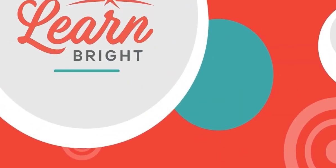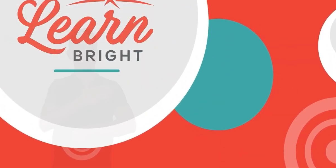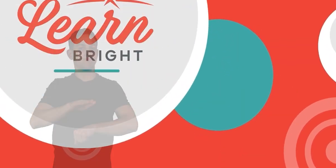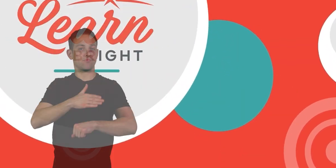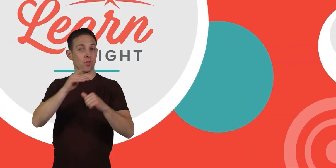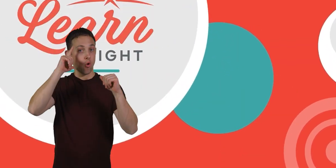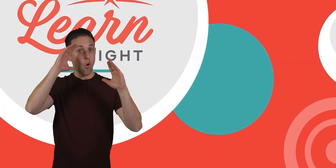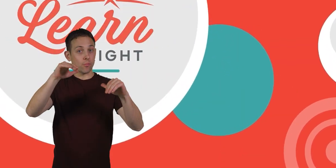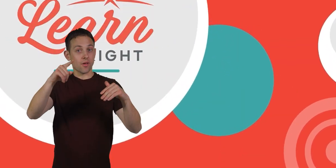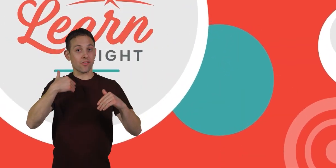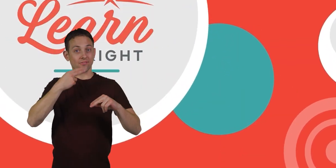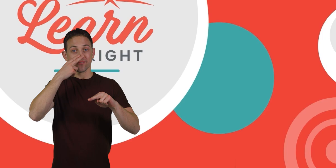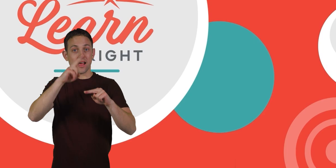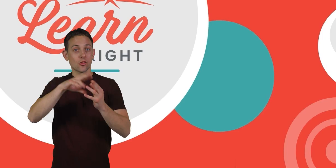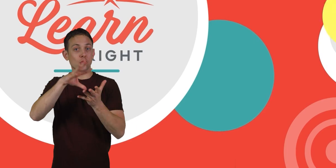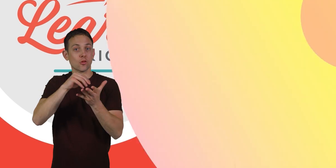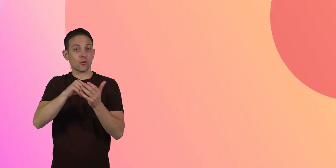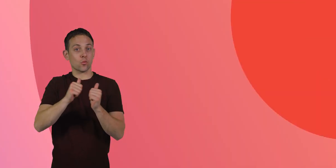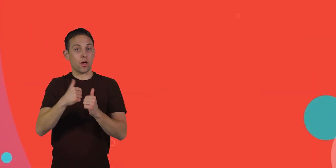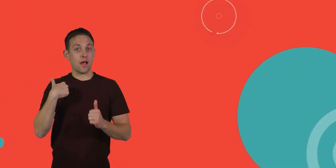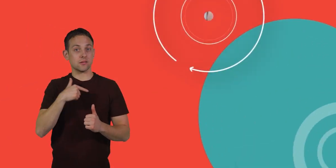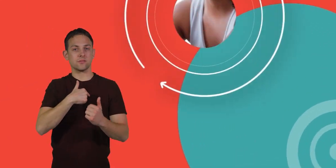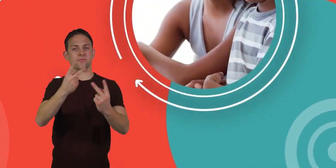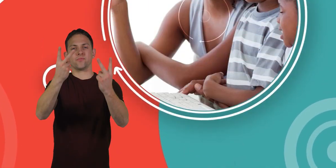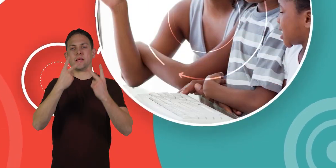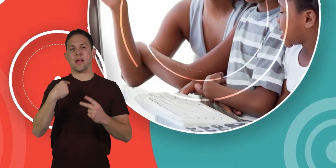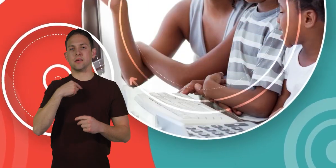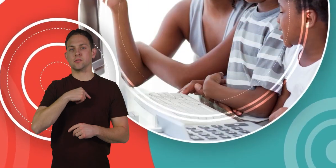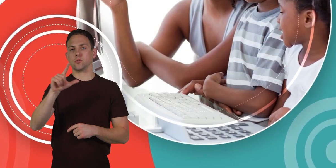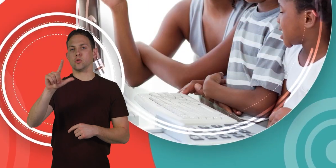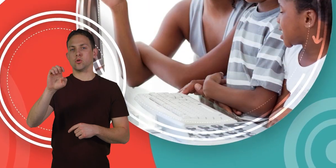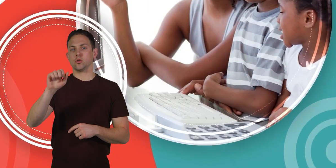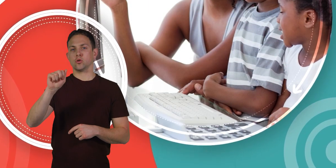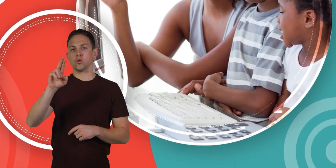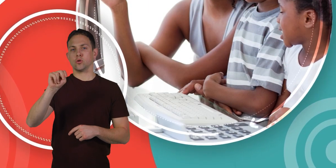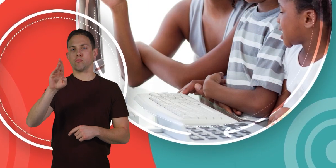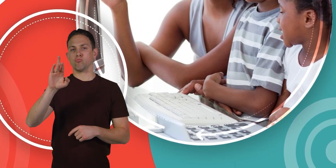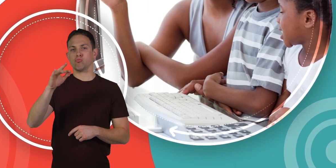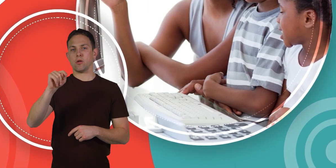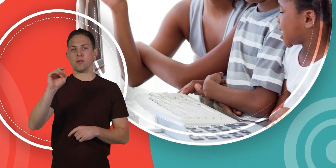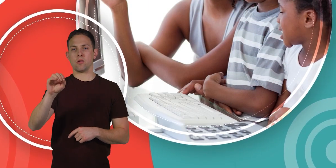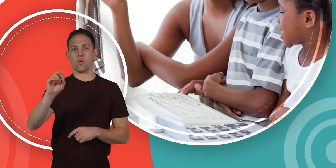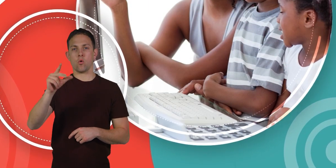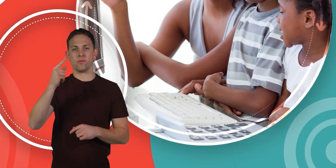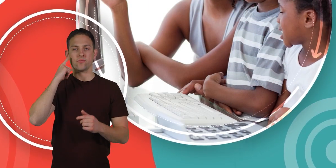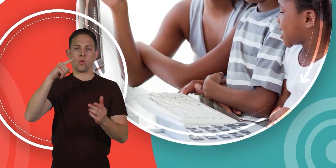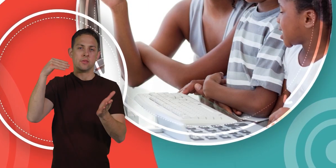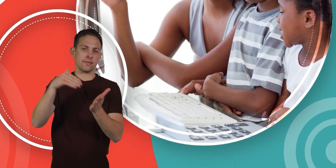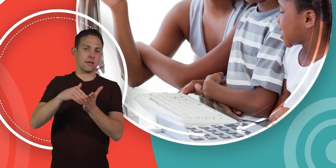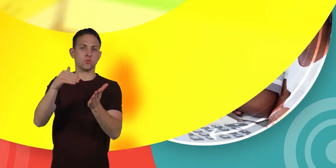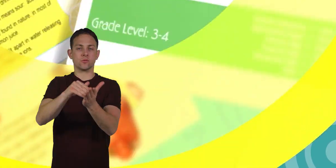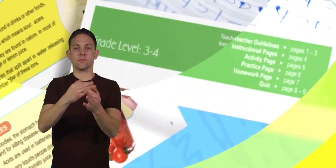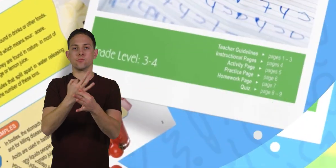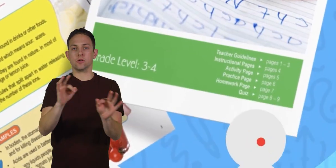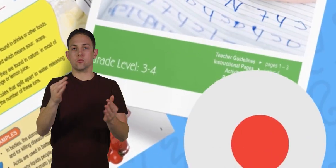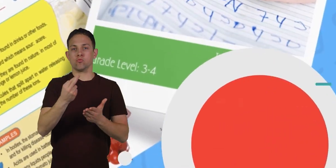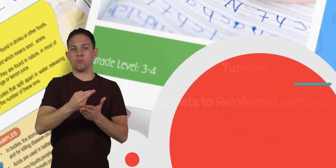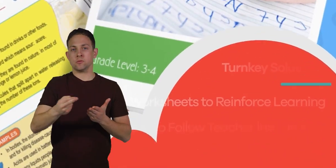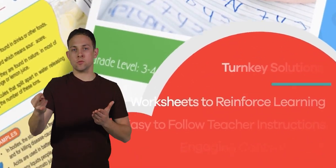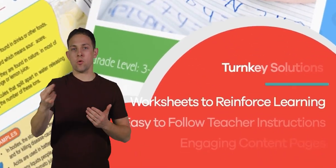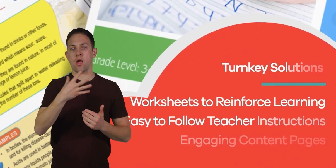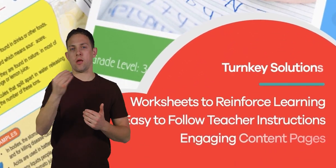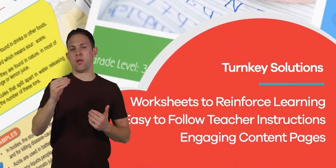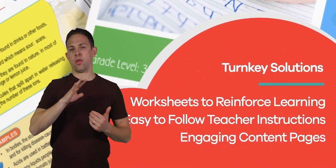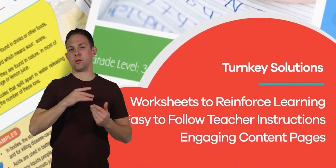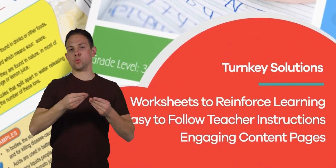had fun learning with us. Visit us at LearnBride.org for thousands of free resources and